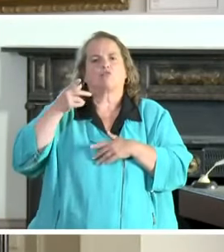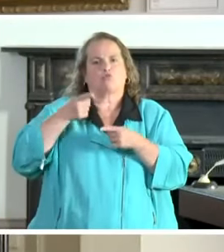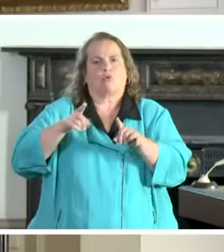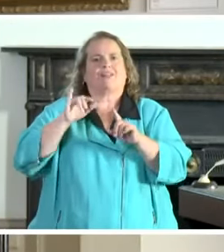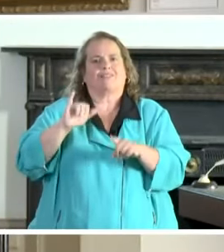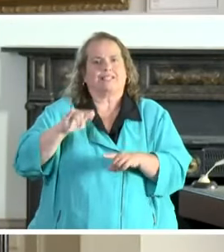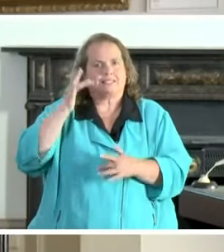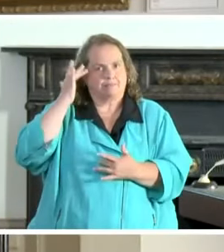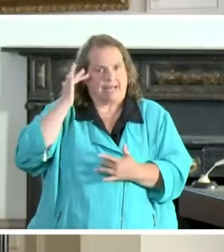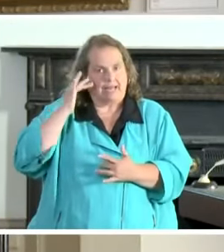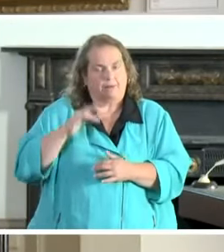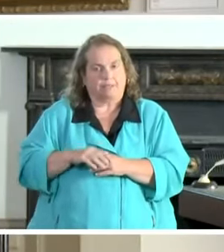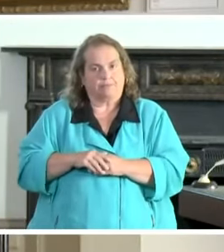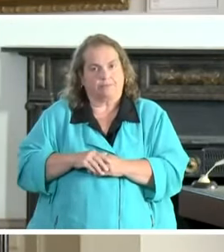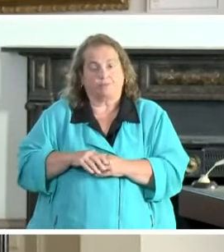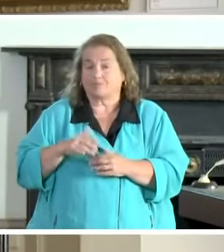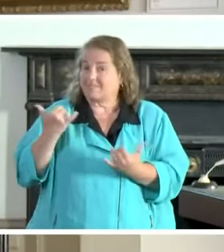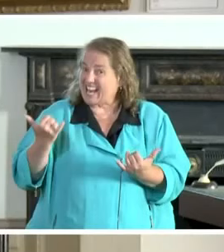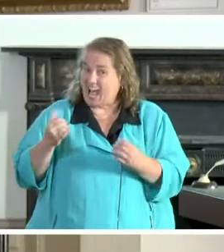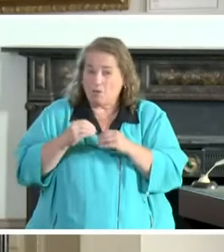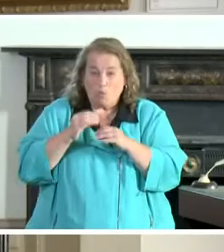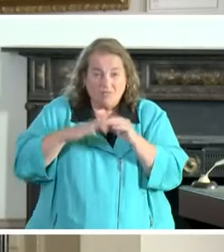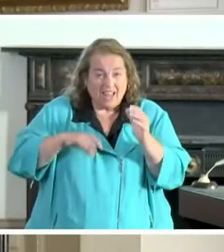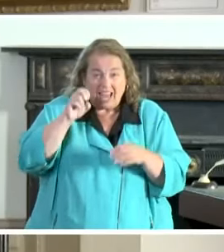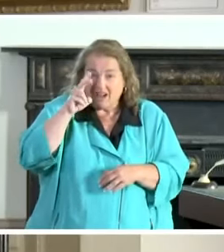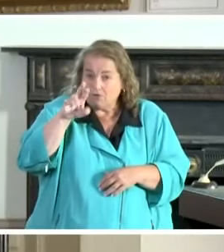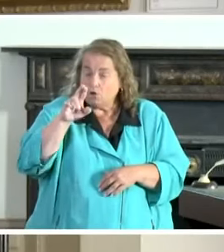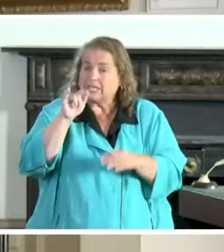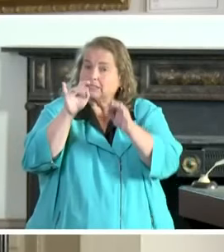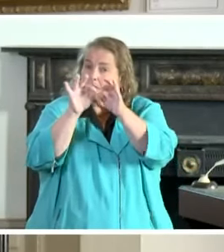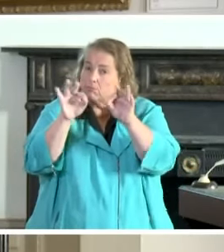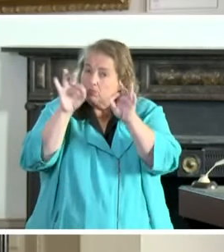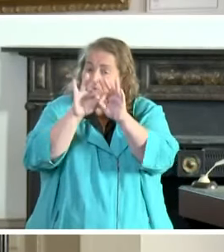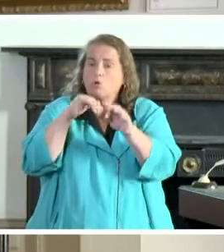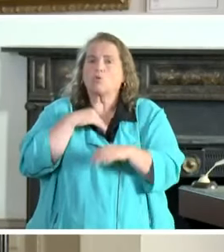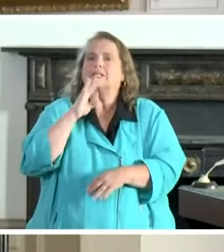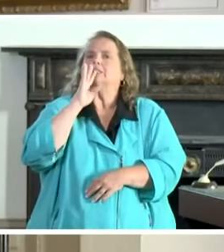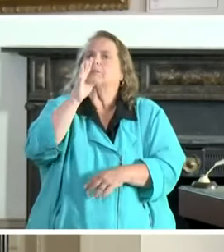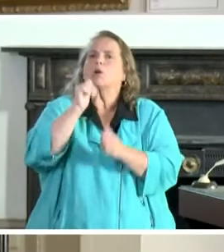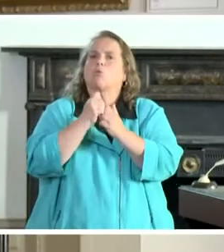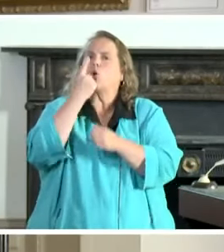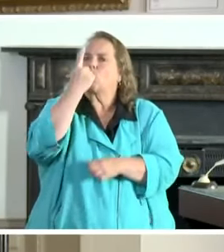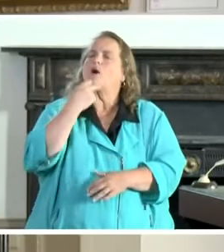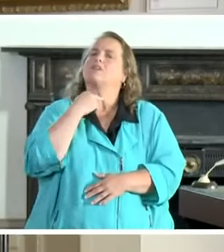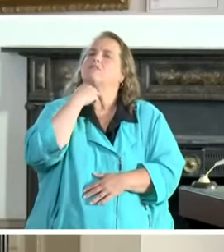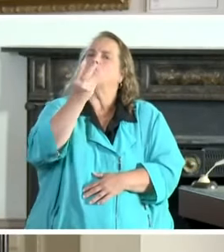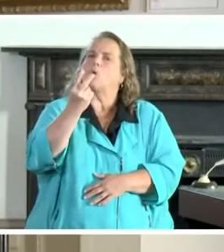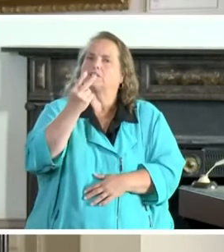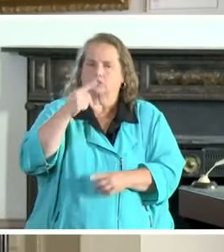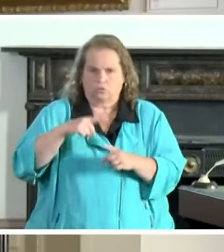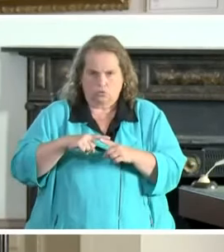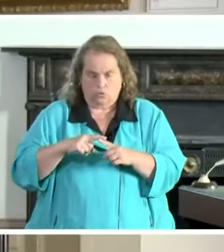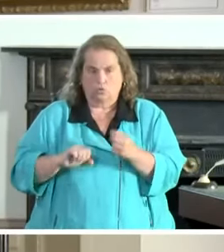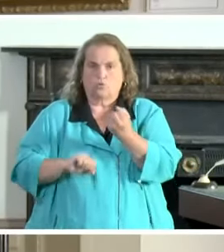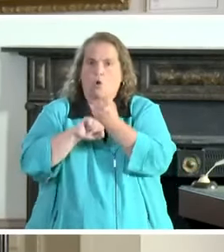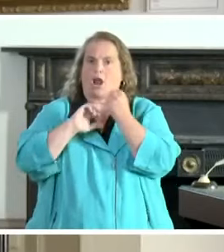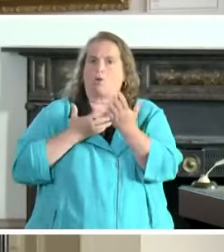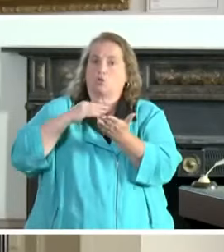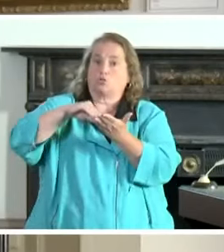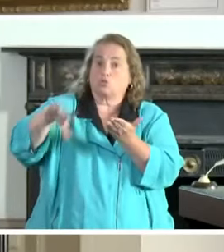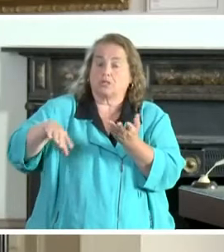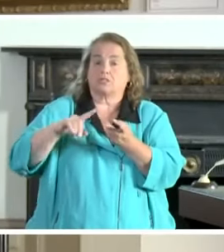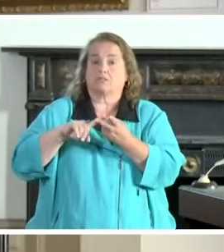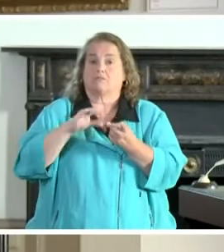Now more than ever, it is imperative that we speak with one unified voice on behalf of our students, faculties,